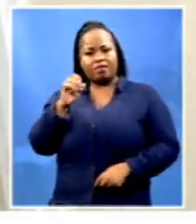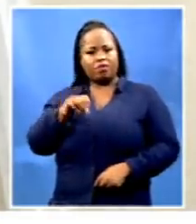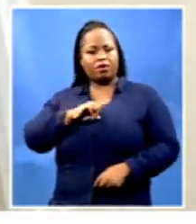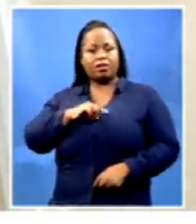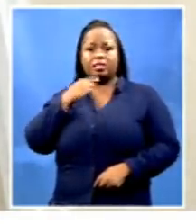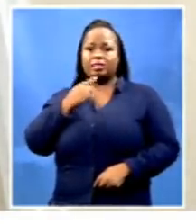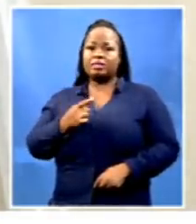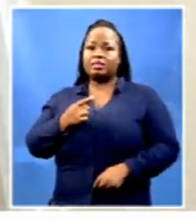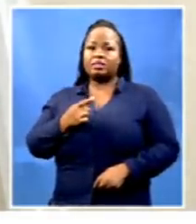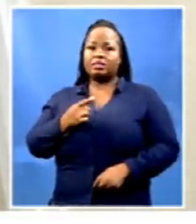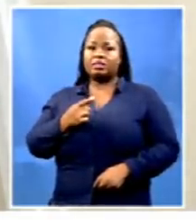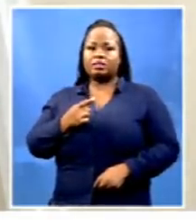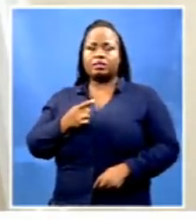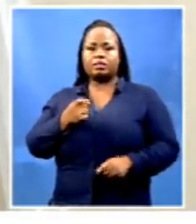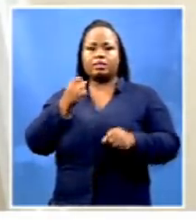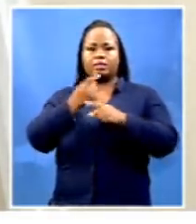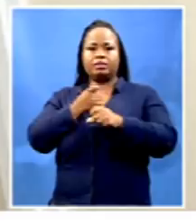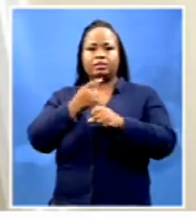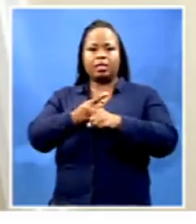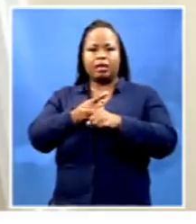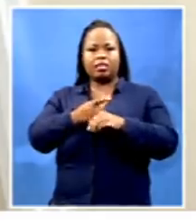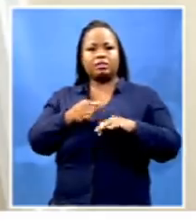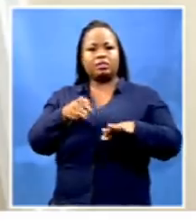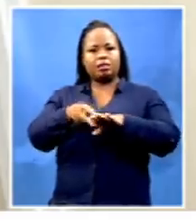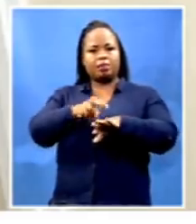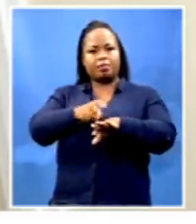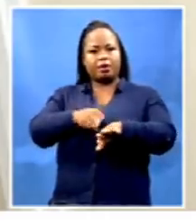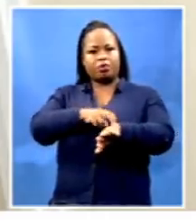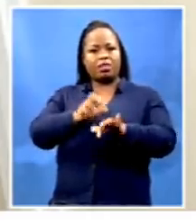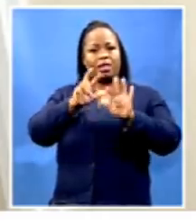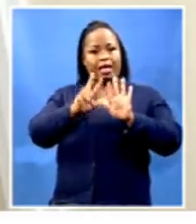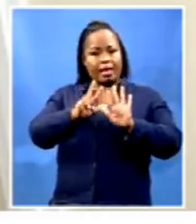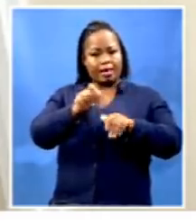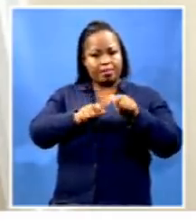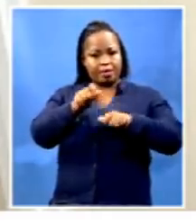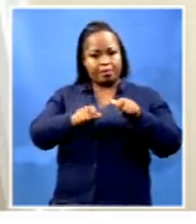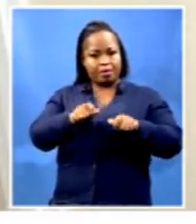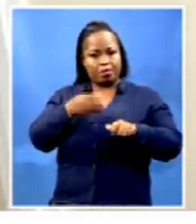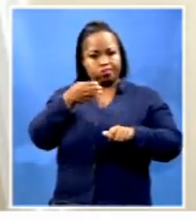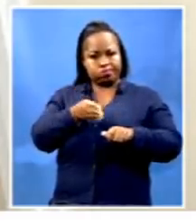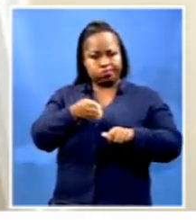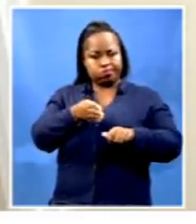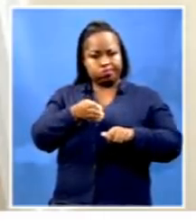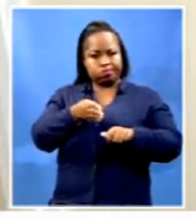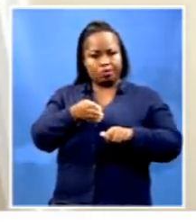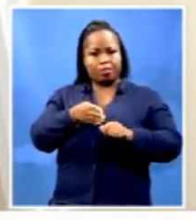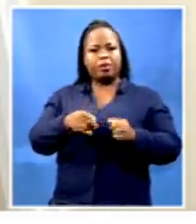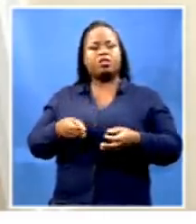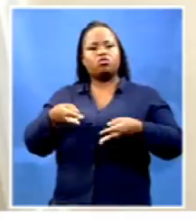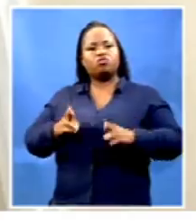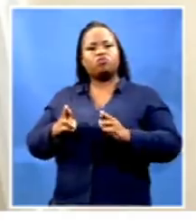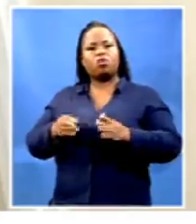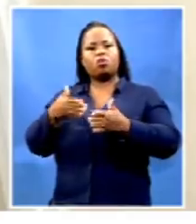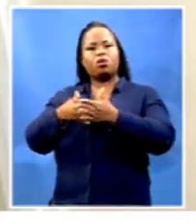the taxi left the rank with eight passengers. There are roadblocks on